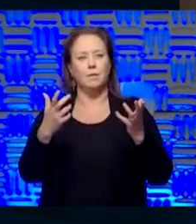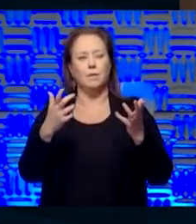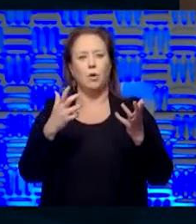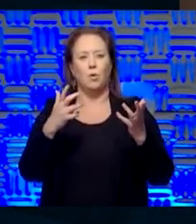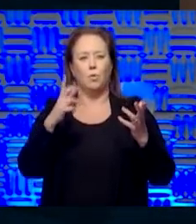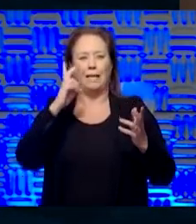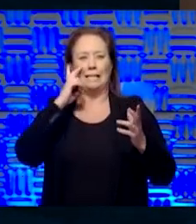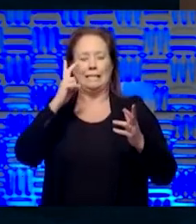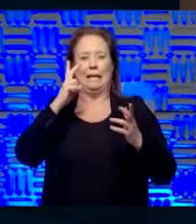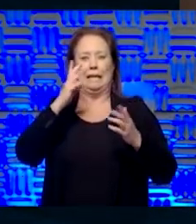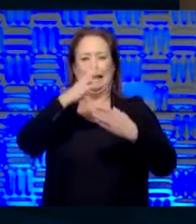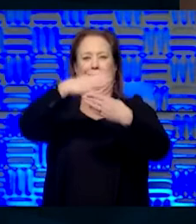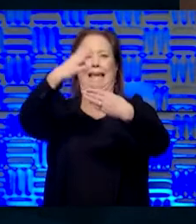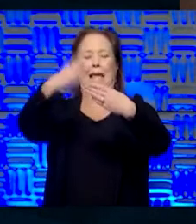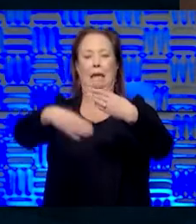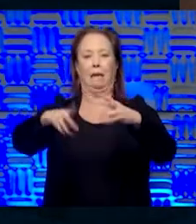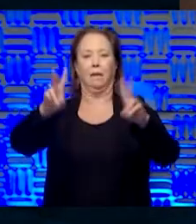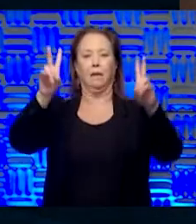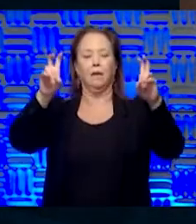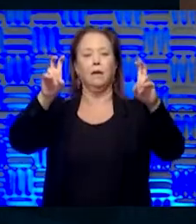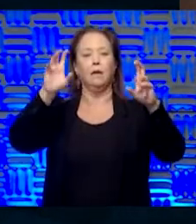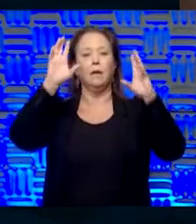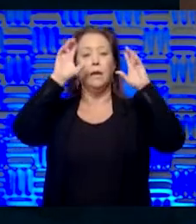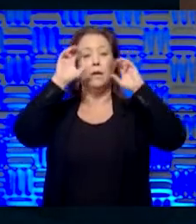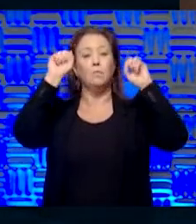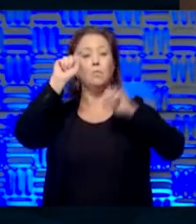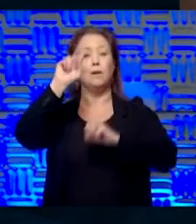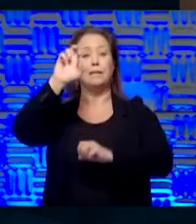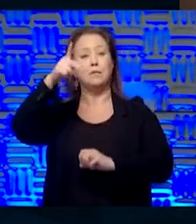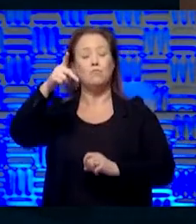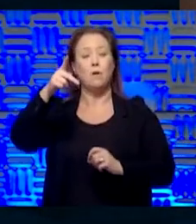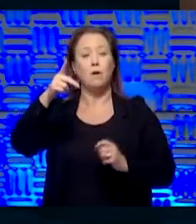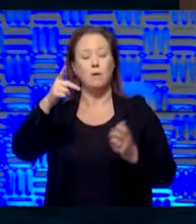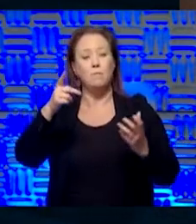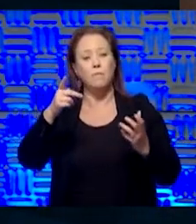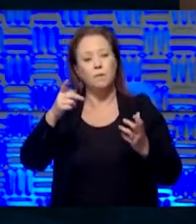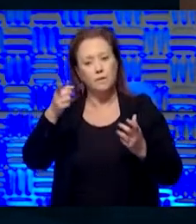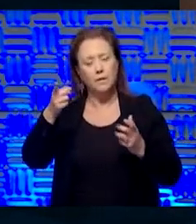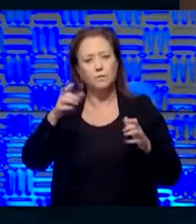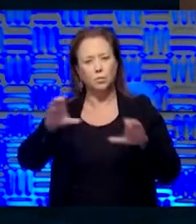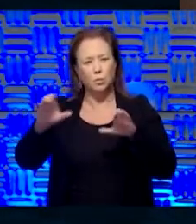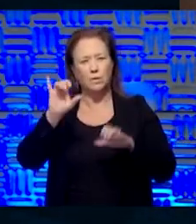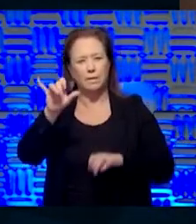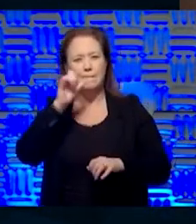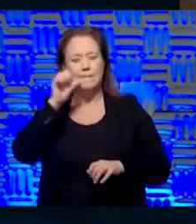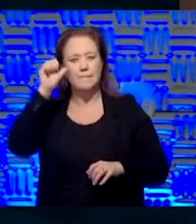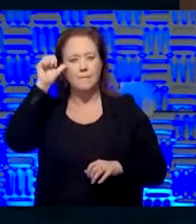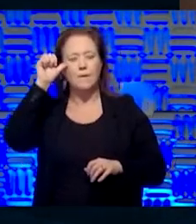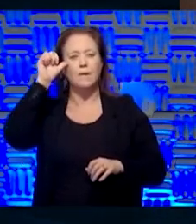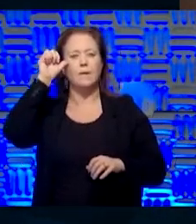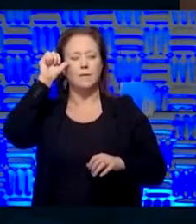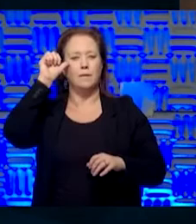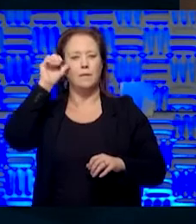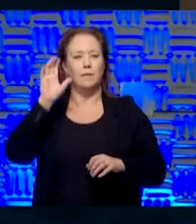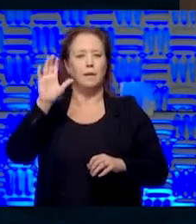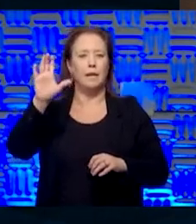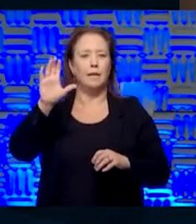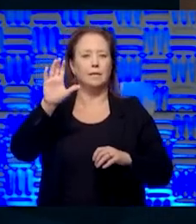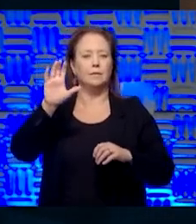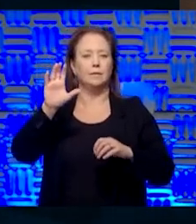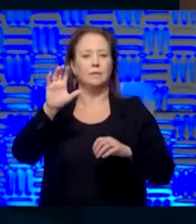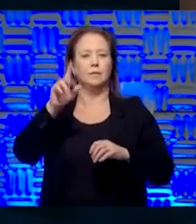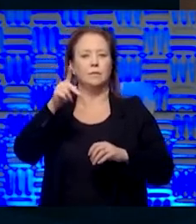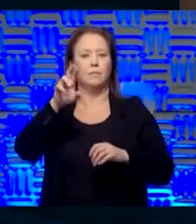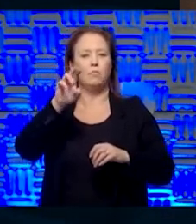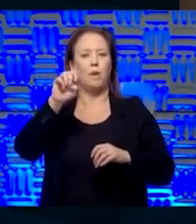is seen at the end of the tunnel. And I think that's what president Trump, uh, was doing, is doing, was doing yesterday, uh, in his press conference